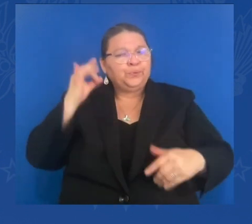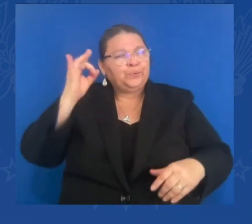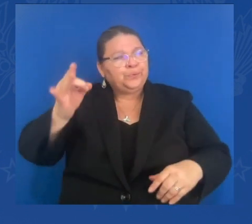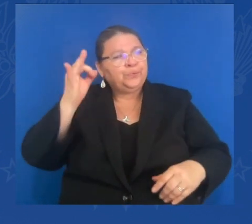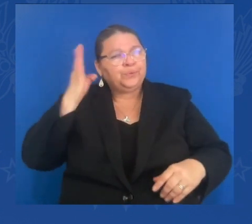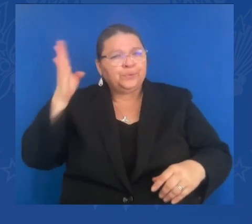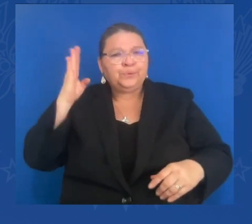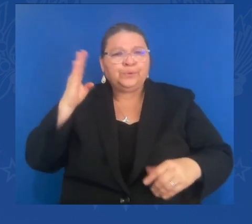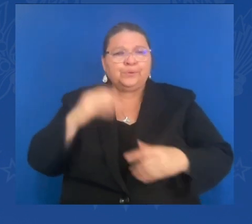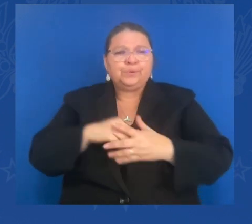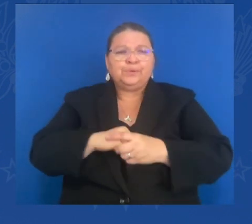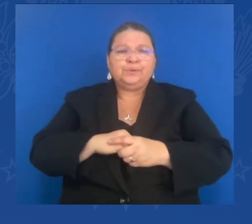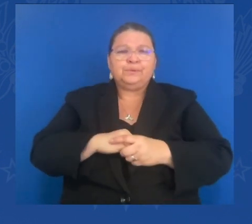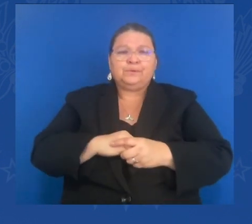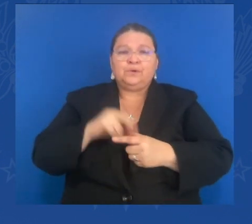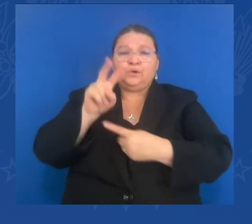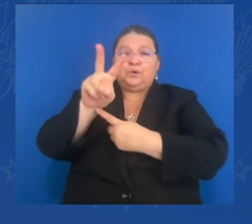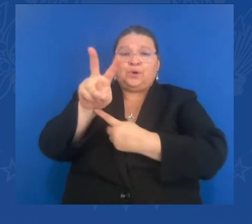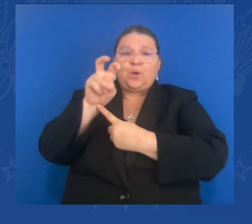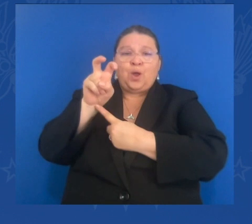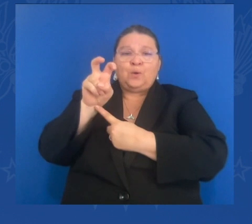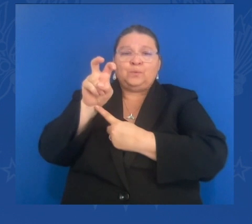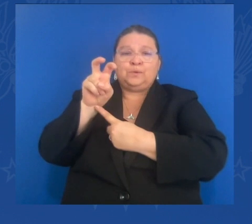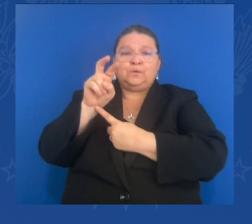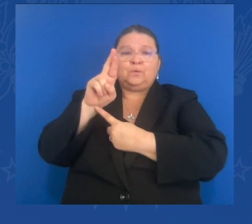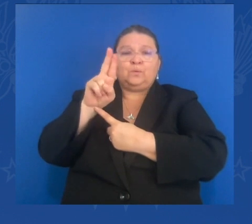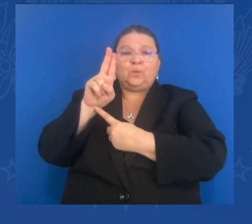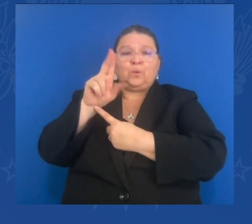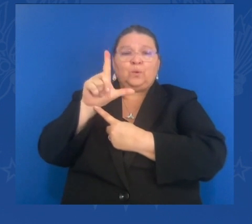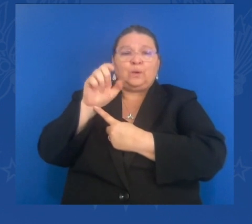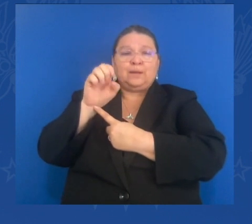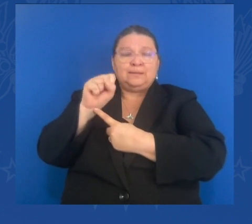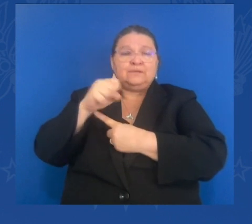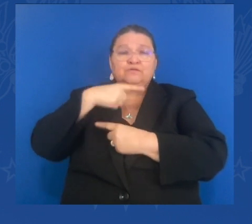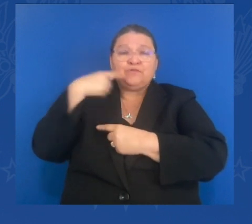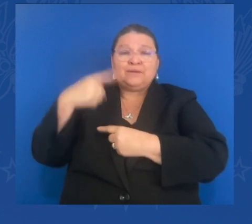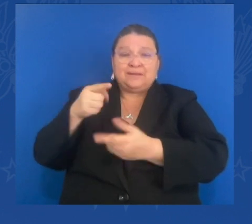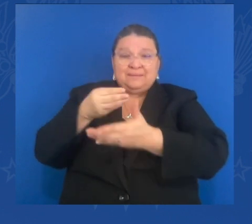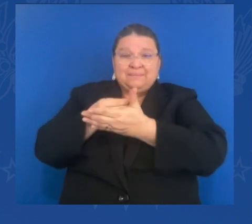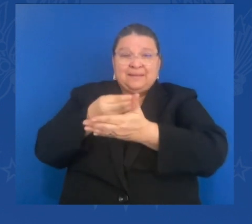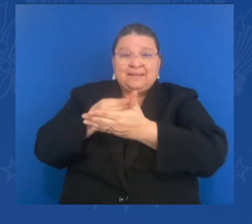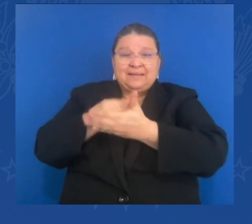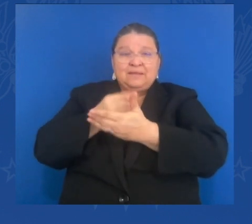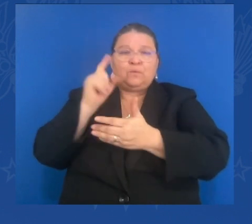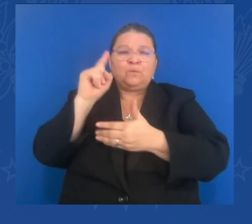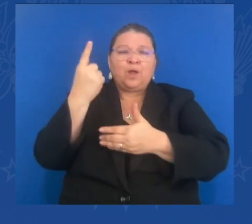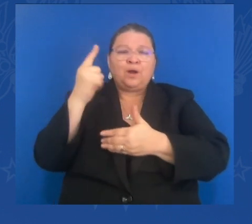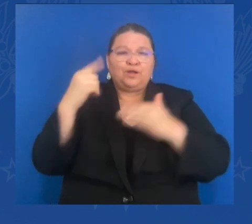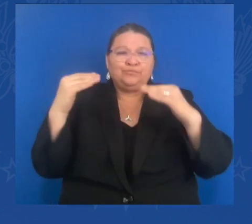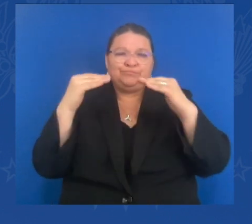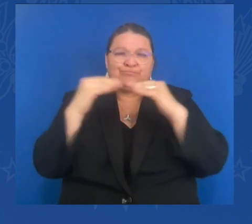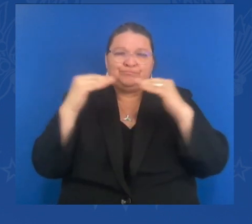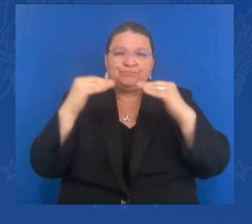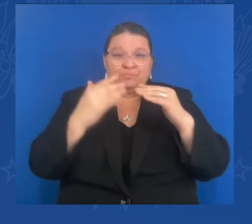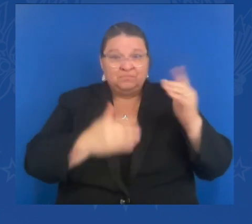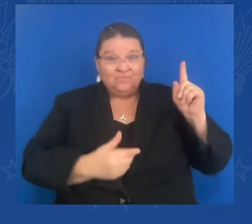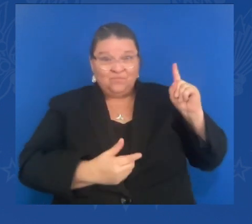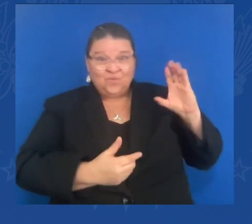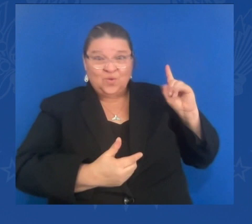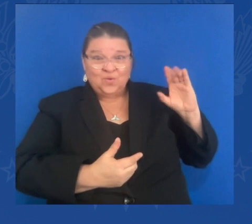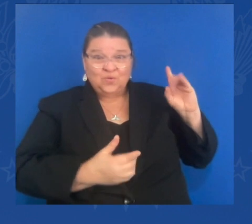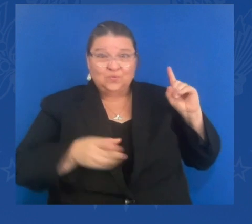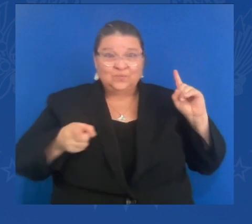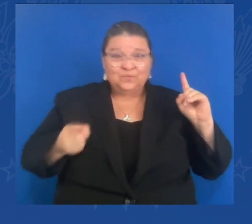days. Moscow Stock Exchange has been closed for fully — for two weeks because they know the moment it opens, it will probably